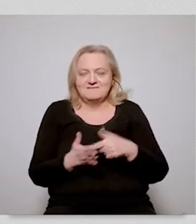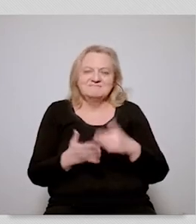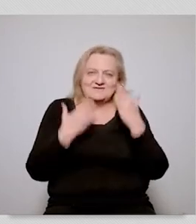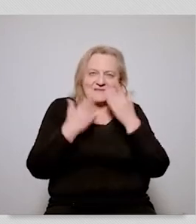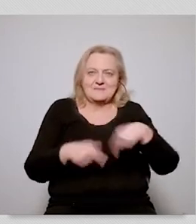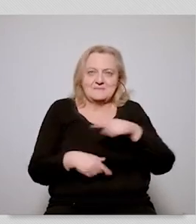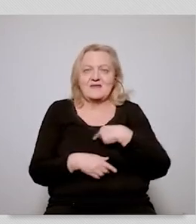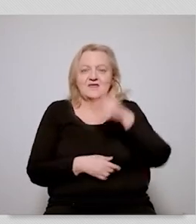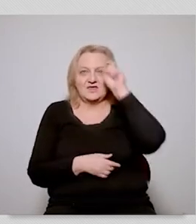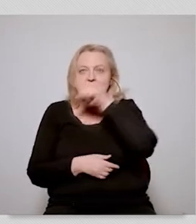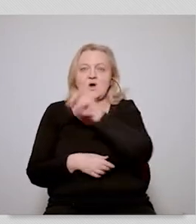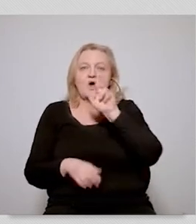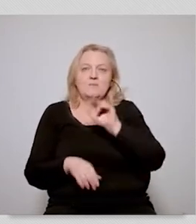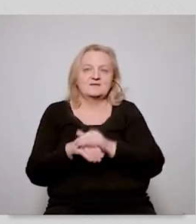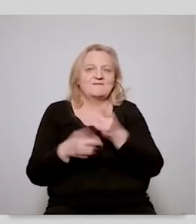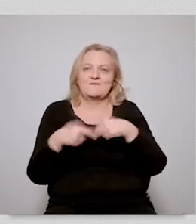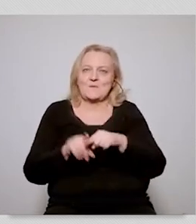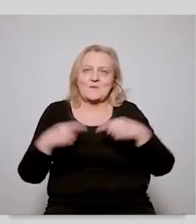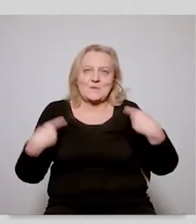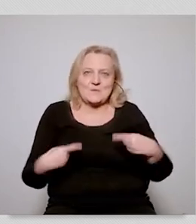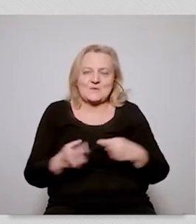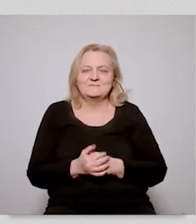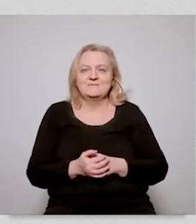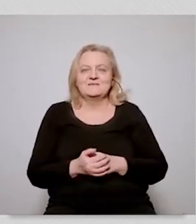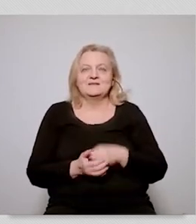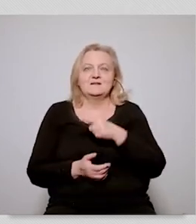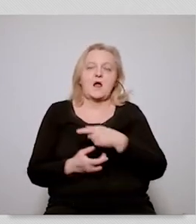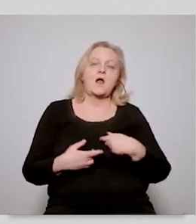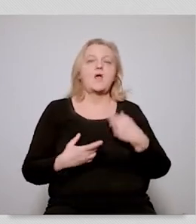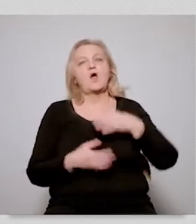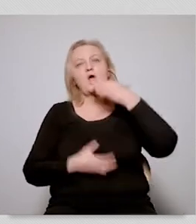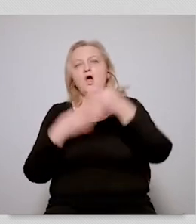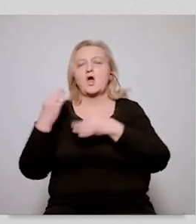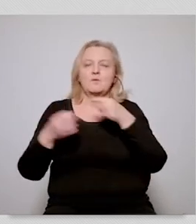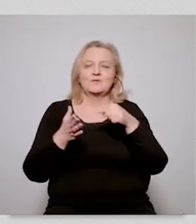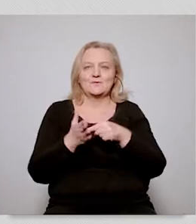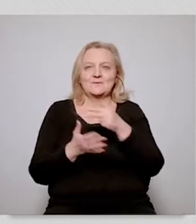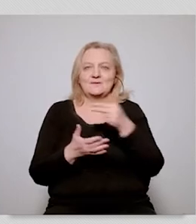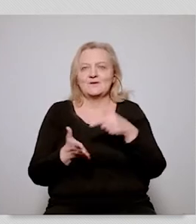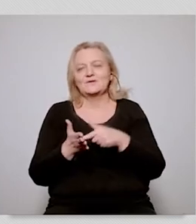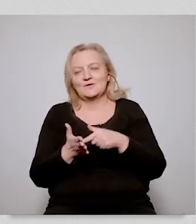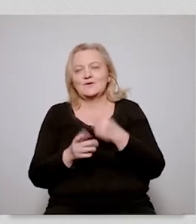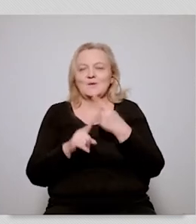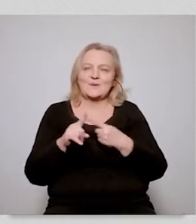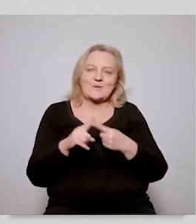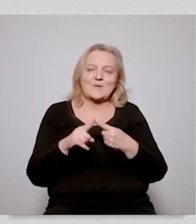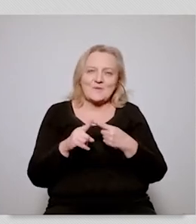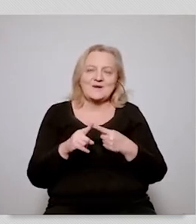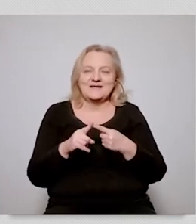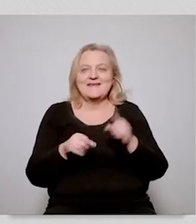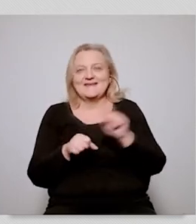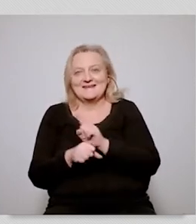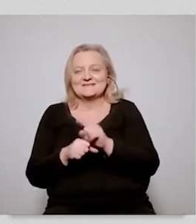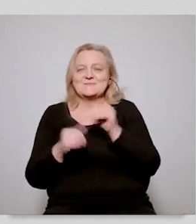rapid economic growth to allow for there to be more green jobs as compared to the number of